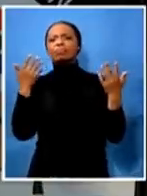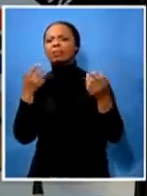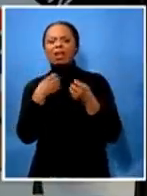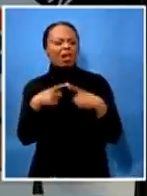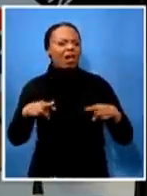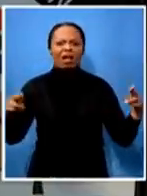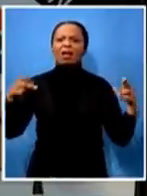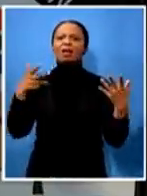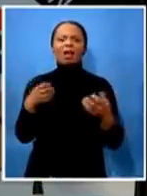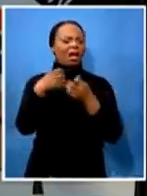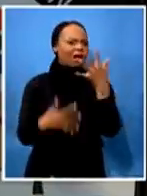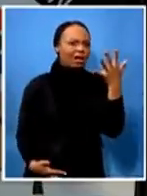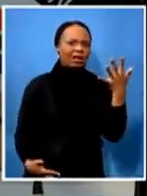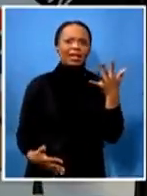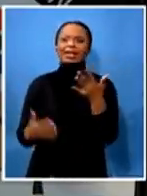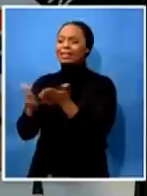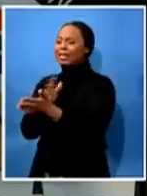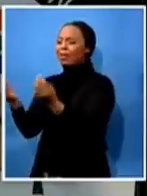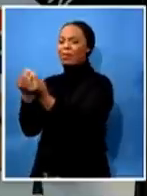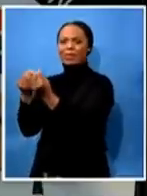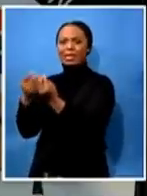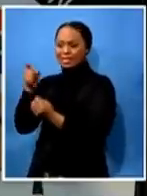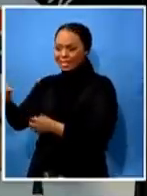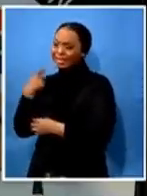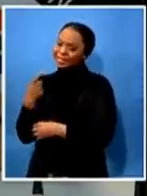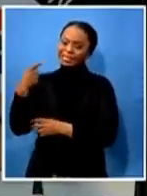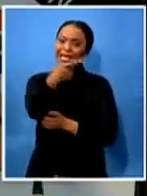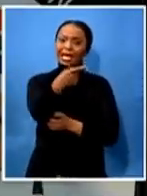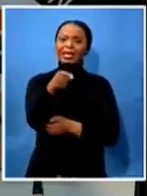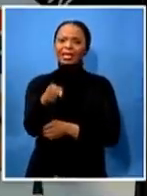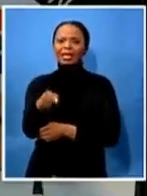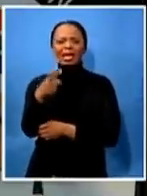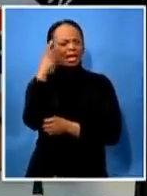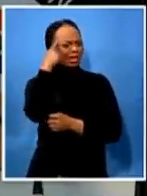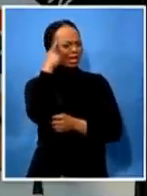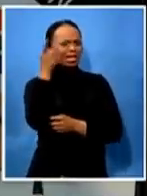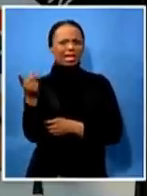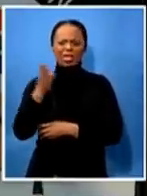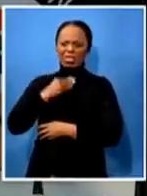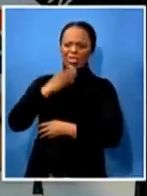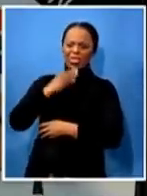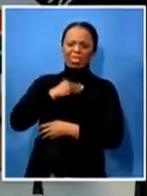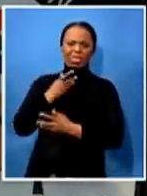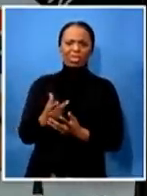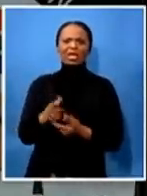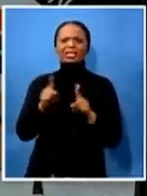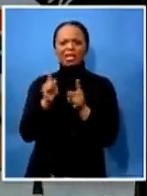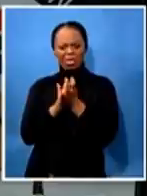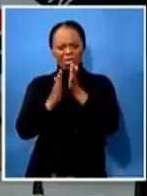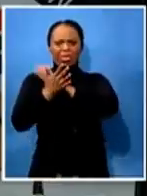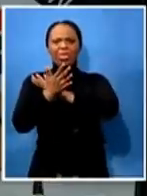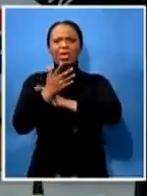i really think they actually bother on undermining and trying to destroy the little of my character that i have built